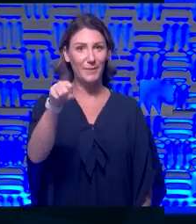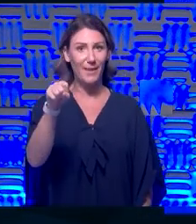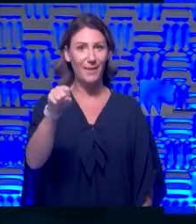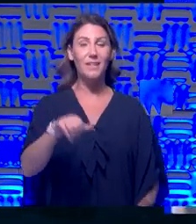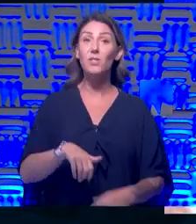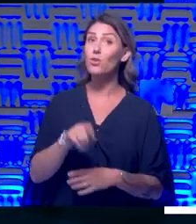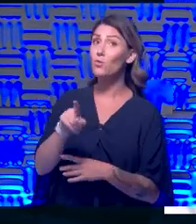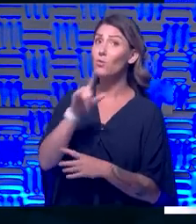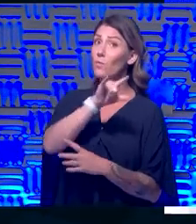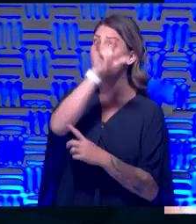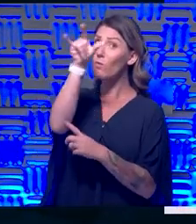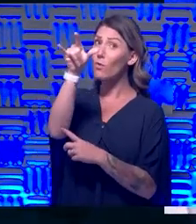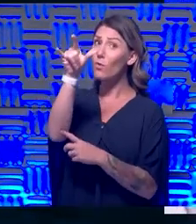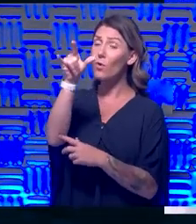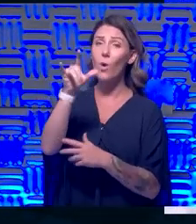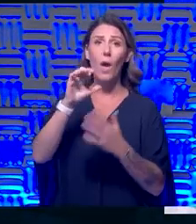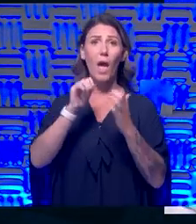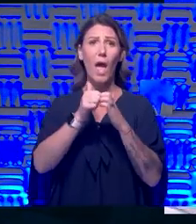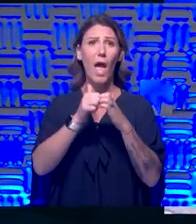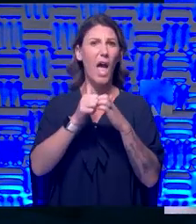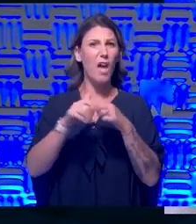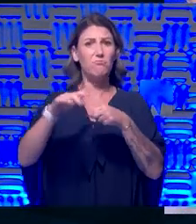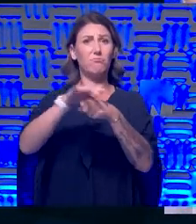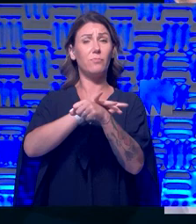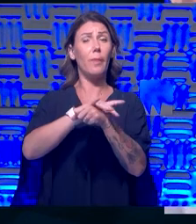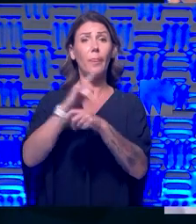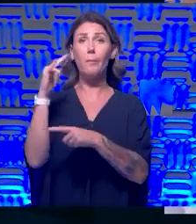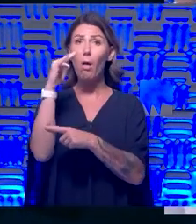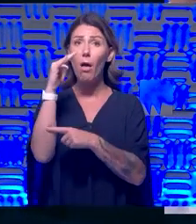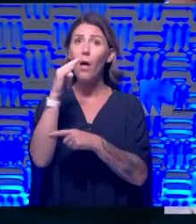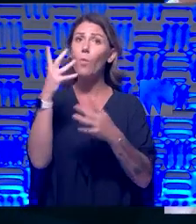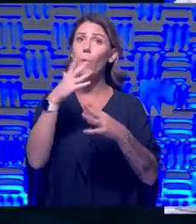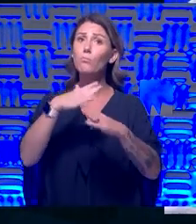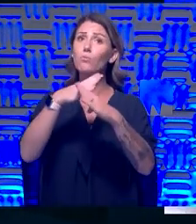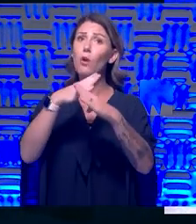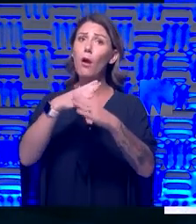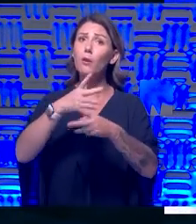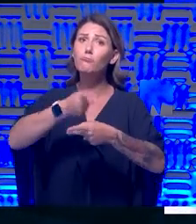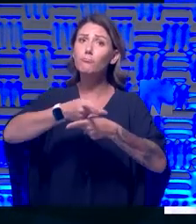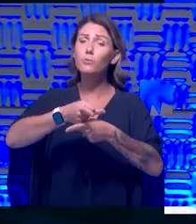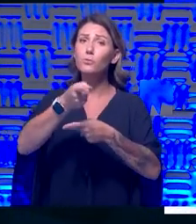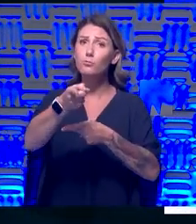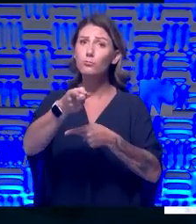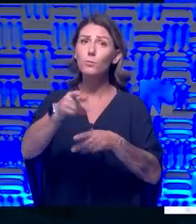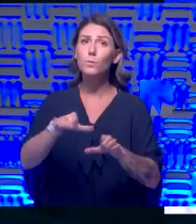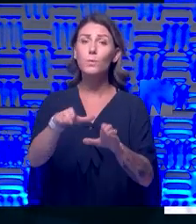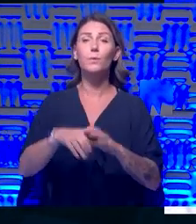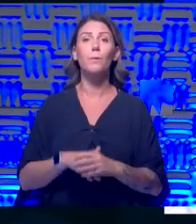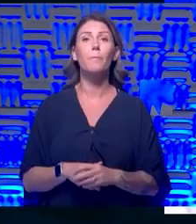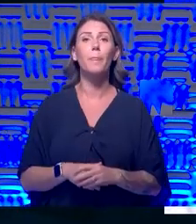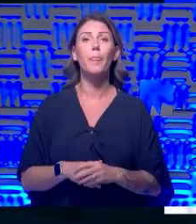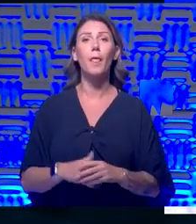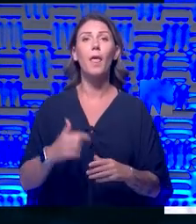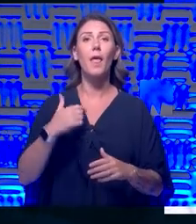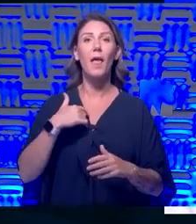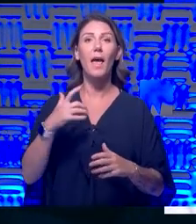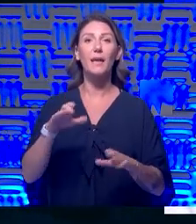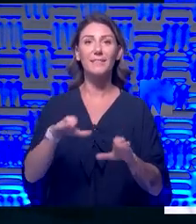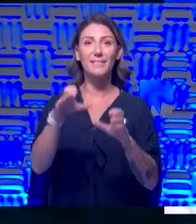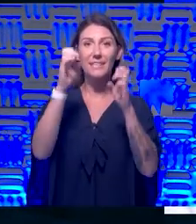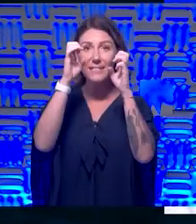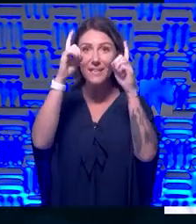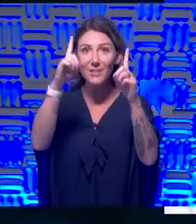flew to Florida. How was it? How crowded was the plane? What precautions did you take? So I did do some educational videos